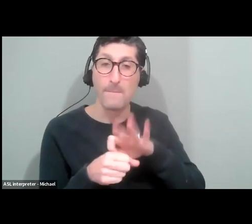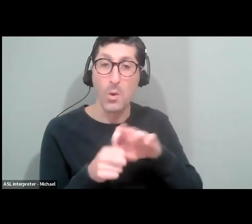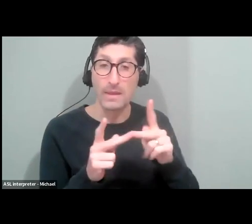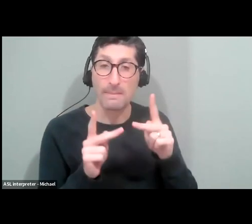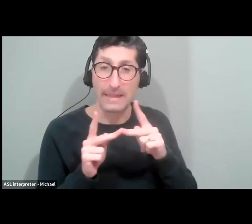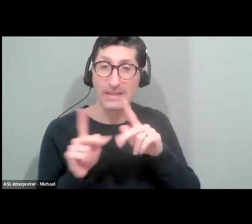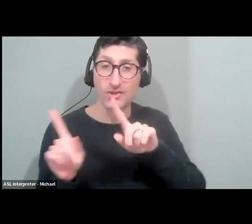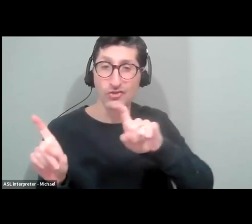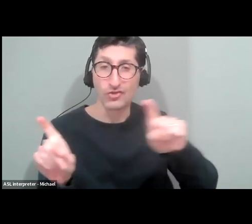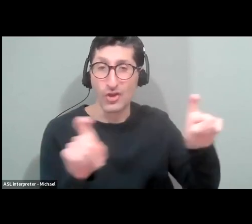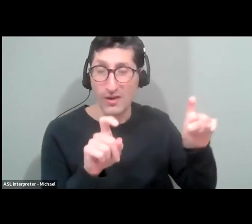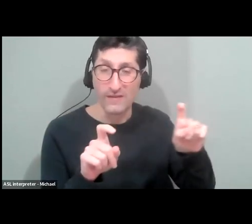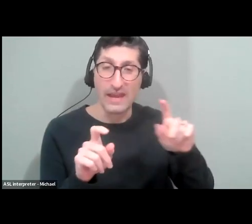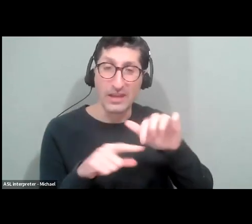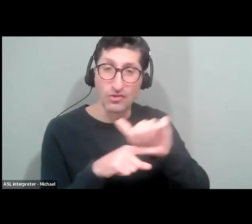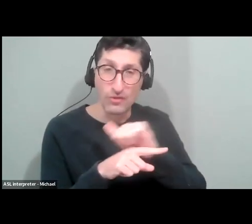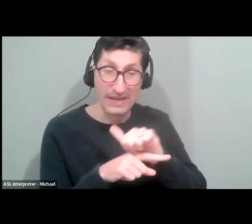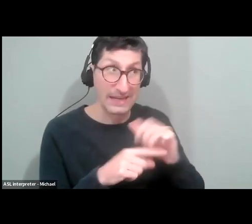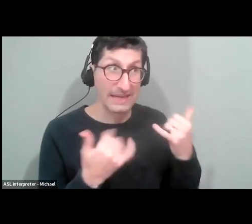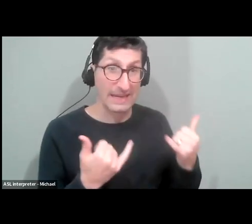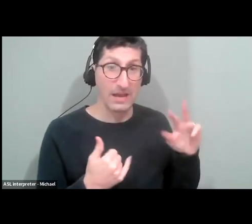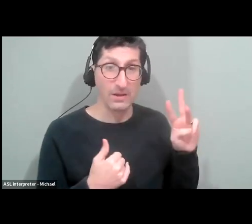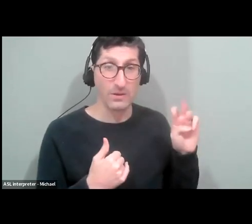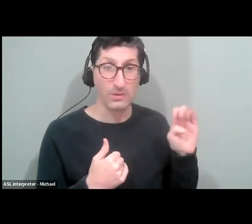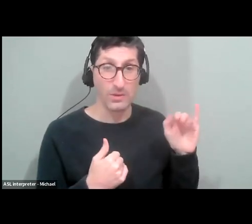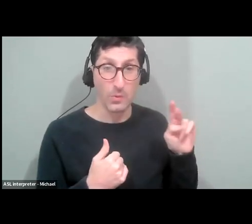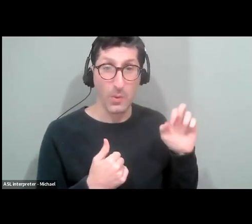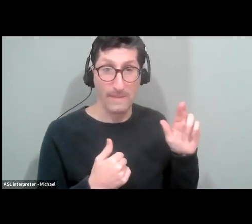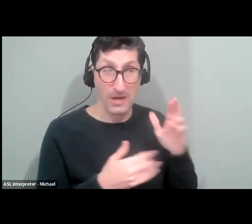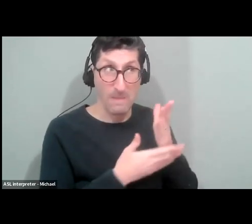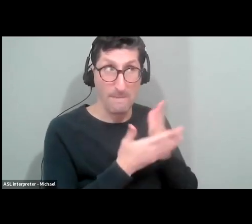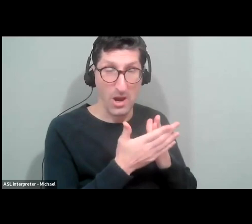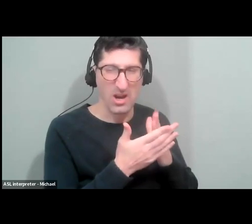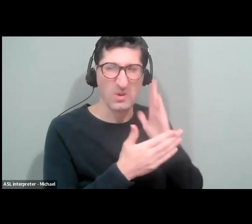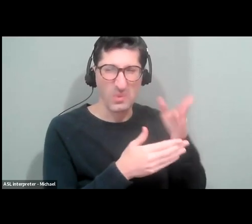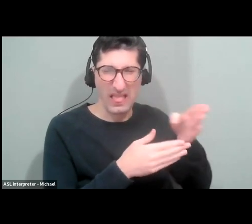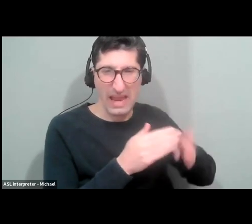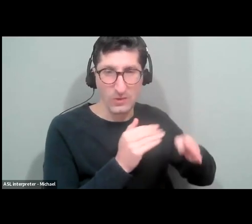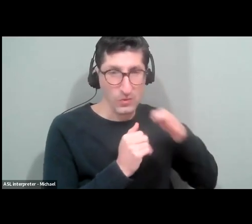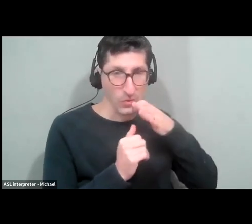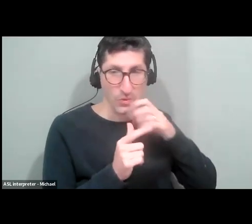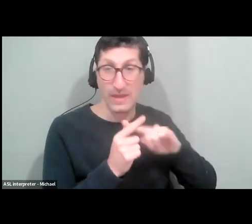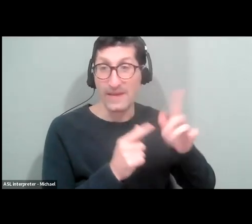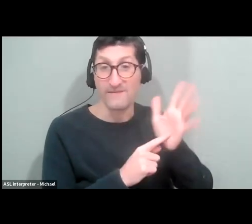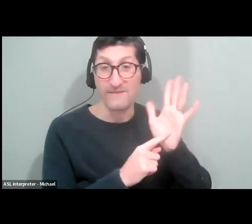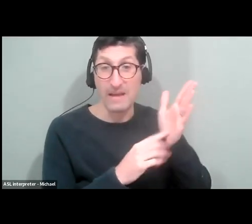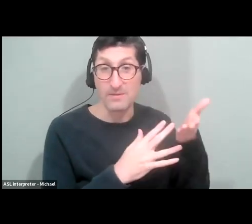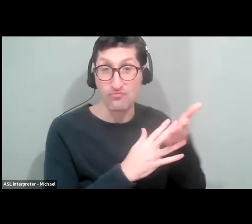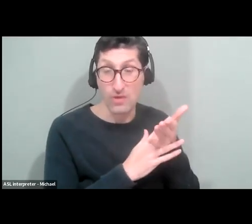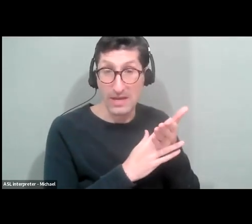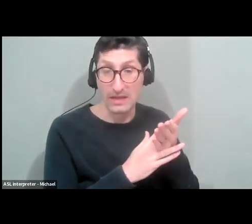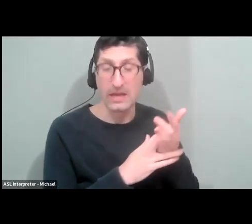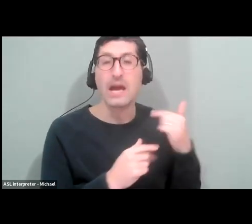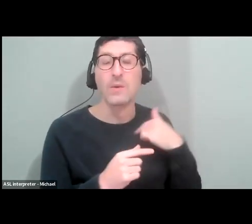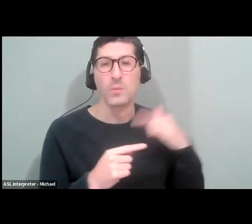webinar part is wrapping up right about now. And then in about five, we'll take about a five minute break and then be back here for the